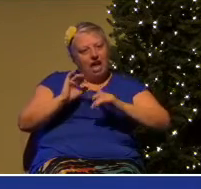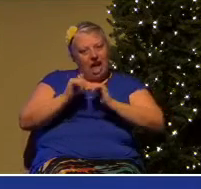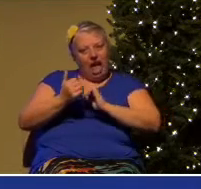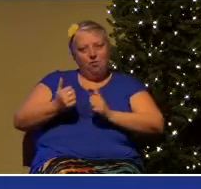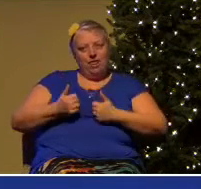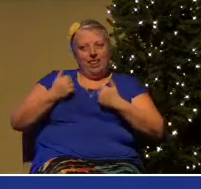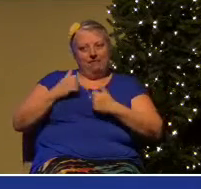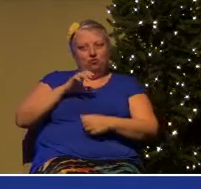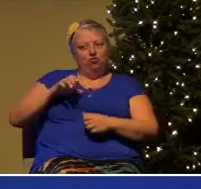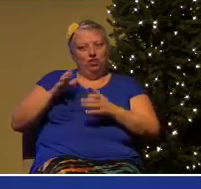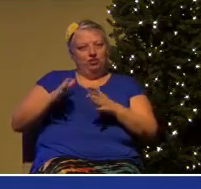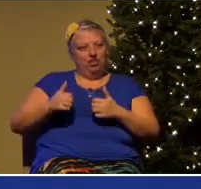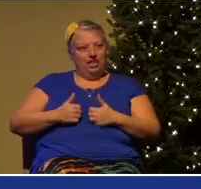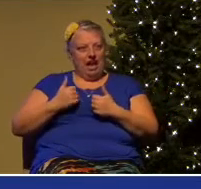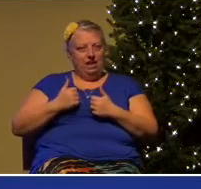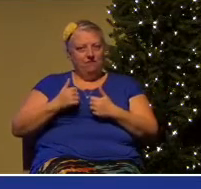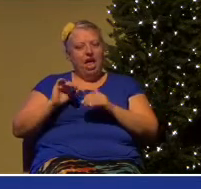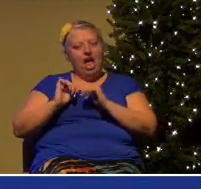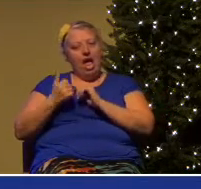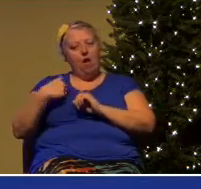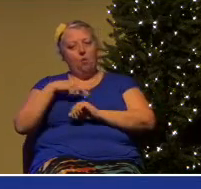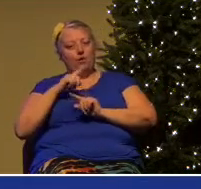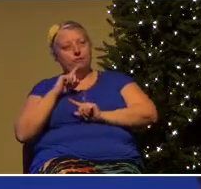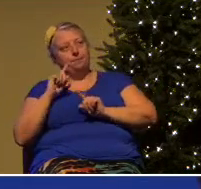respond to our culture.